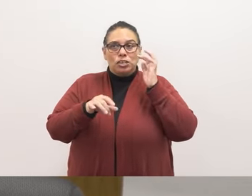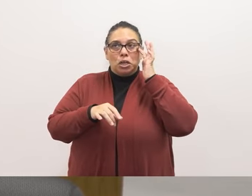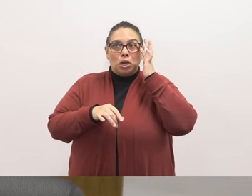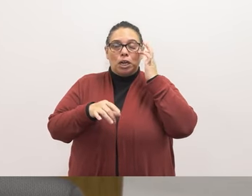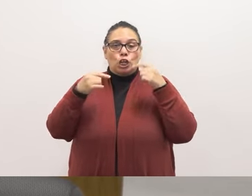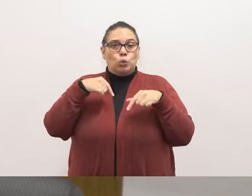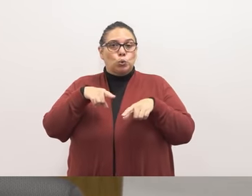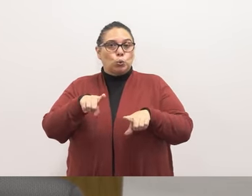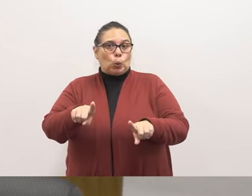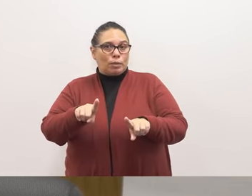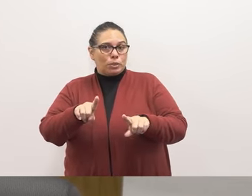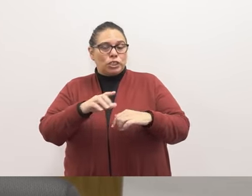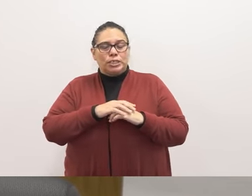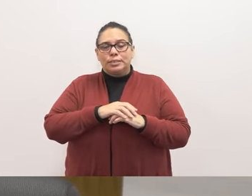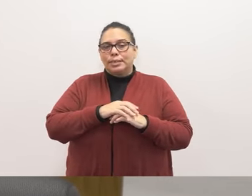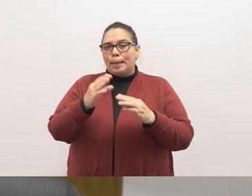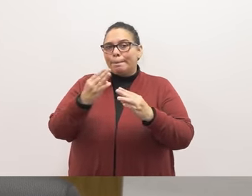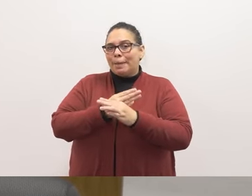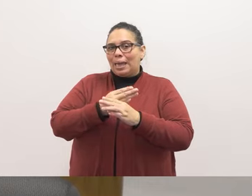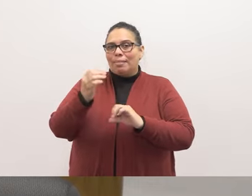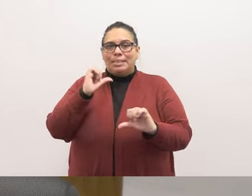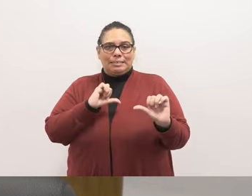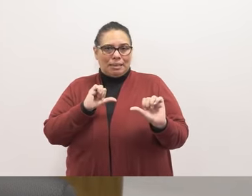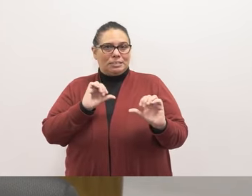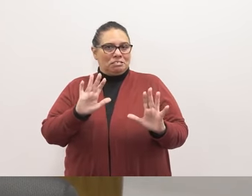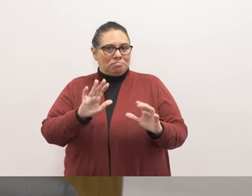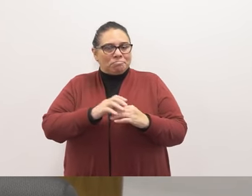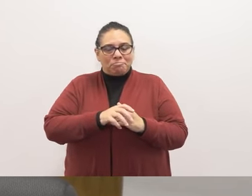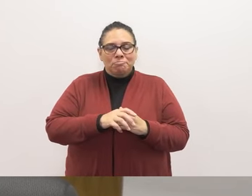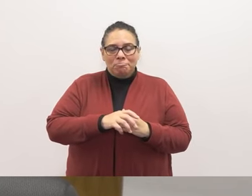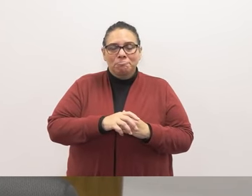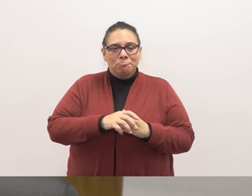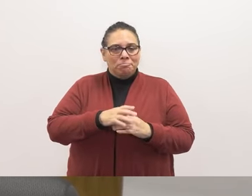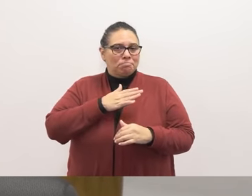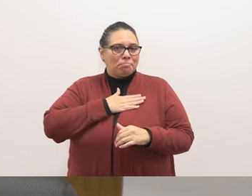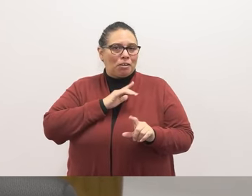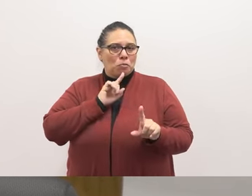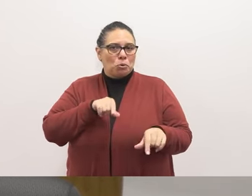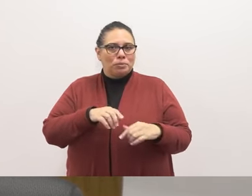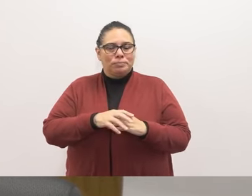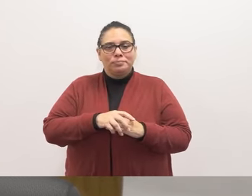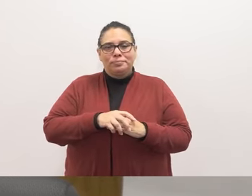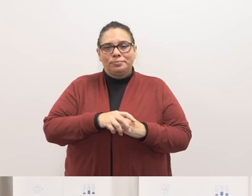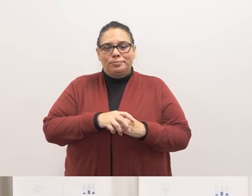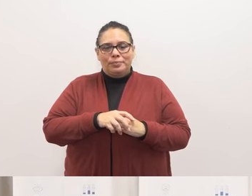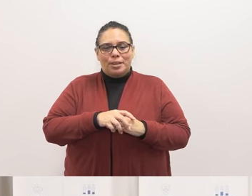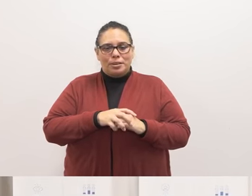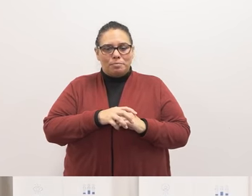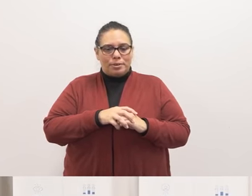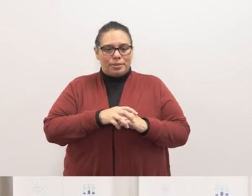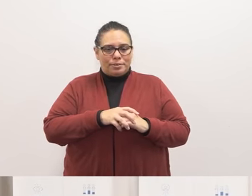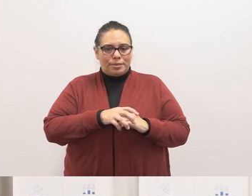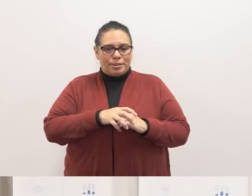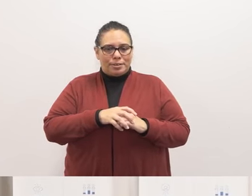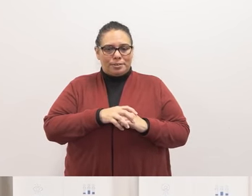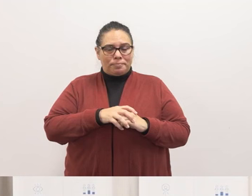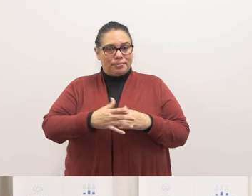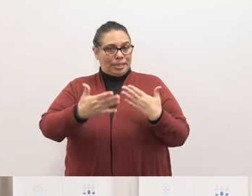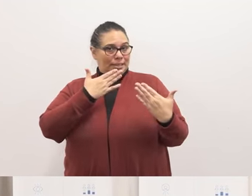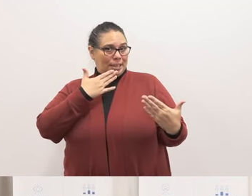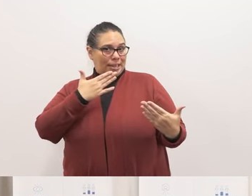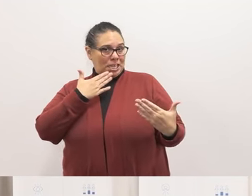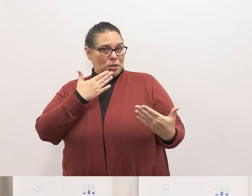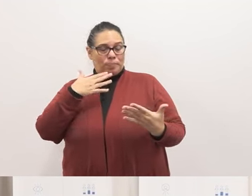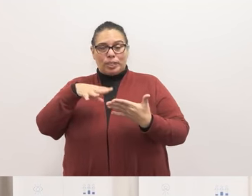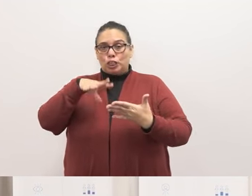dual immersion, math, sciences, et cetera. That's my report. Thank you. And for